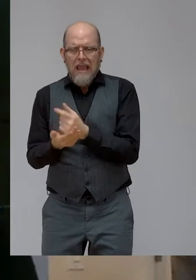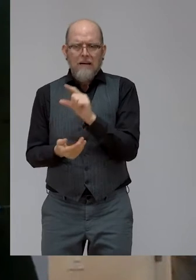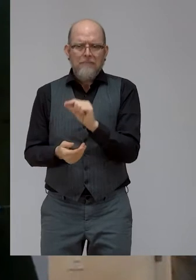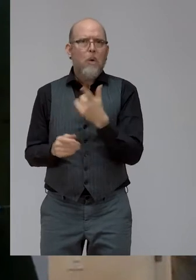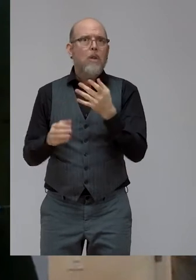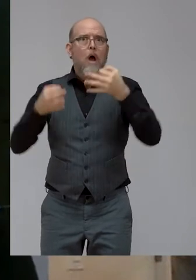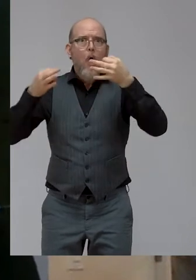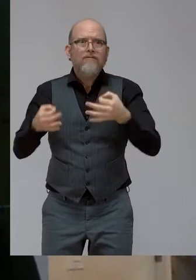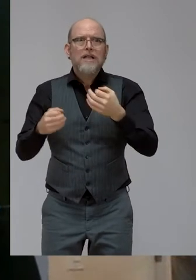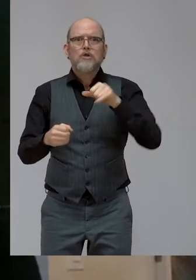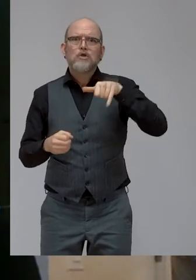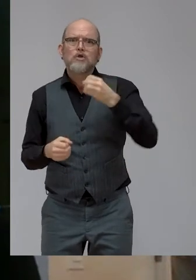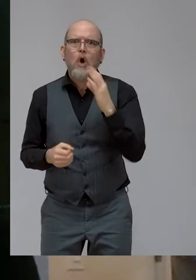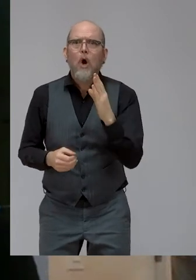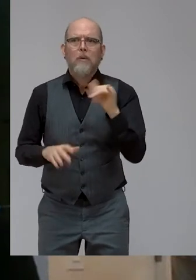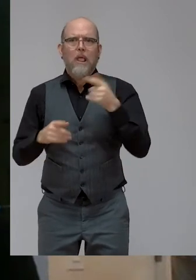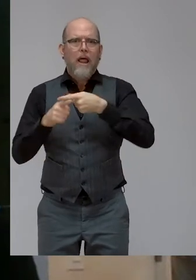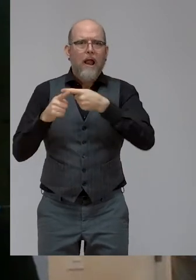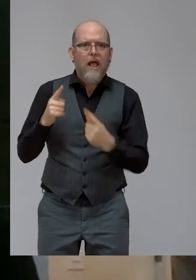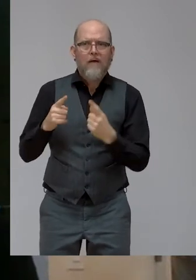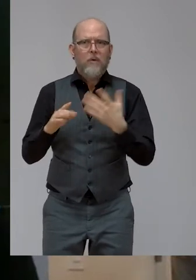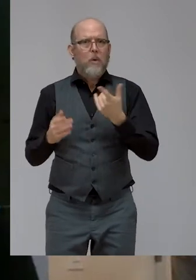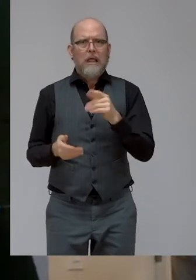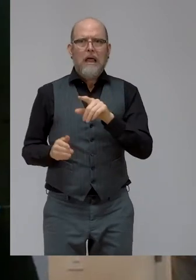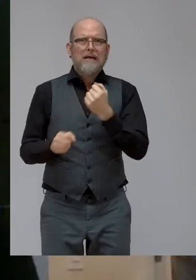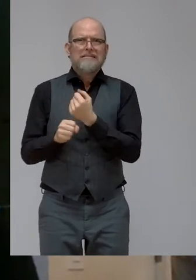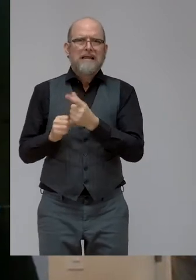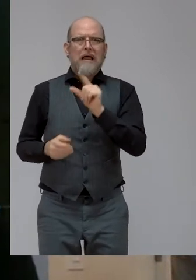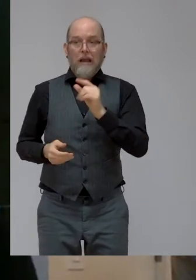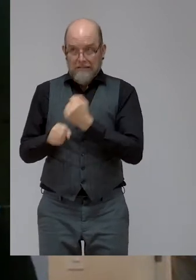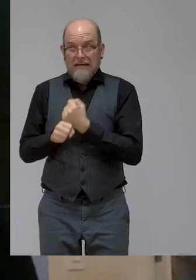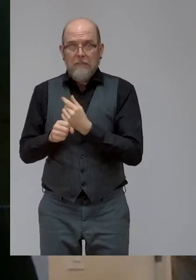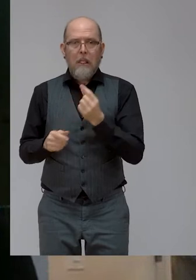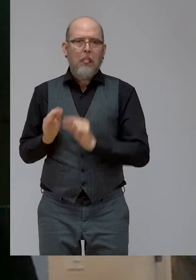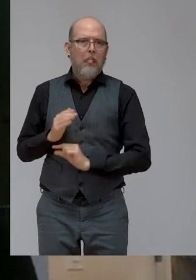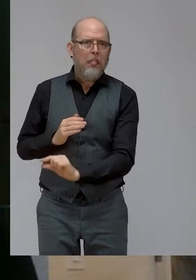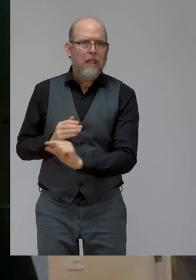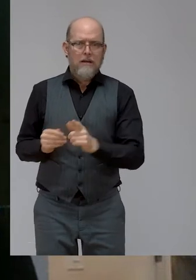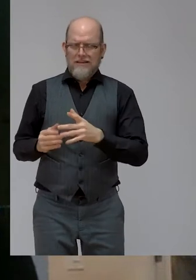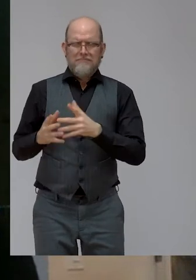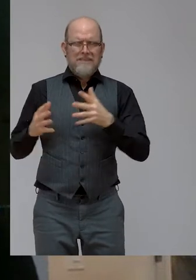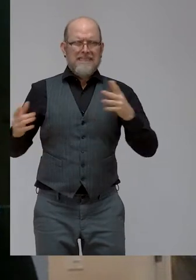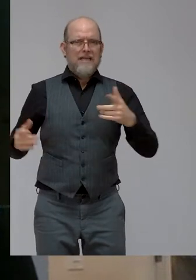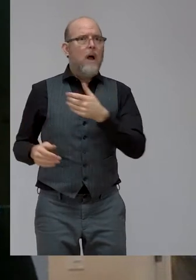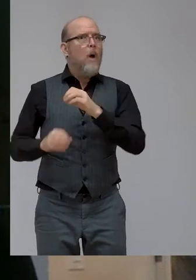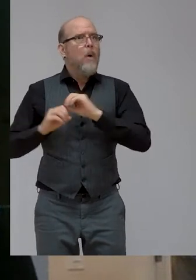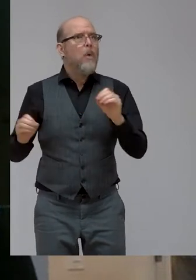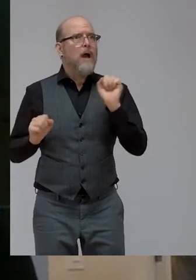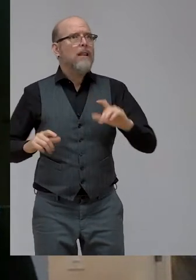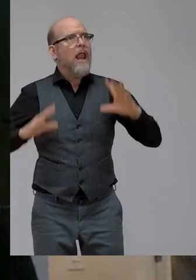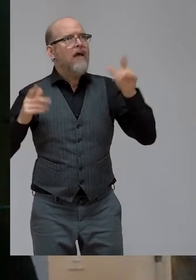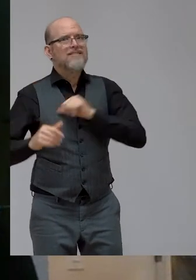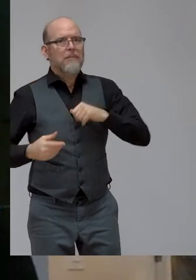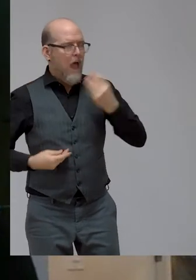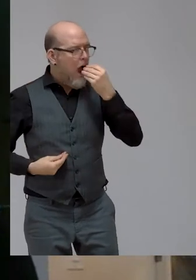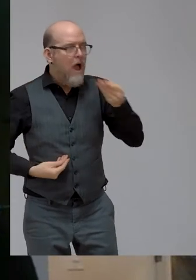-minimum wages. They face challenges in accessing financing, markets, and networks because of the barriers